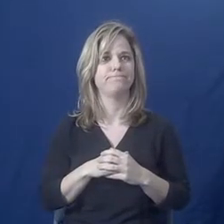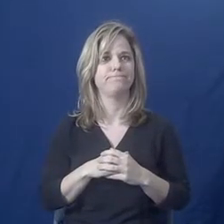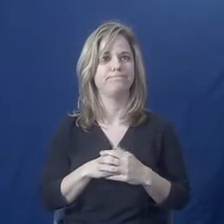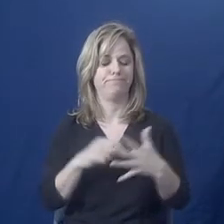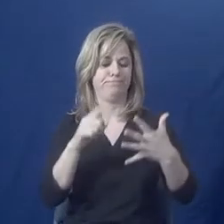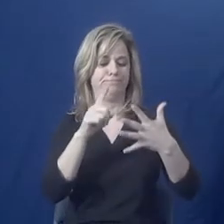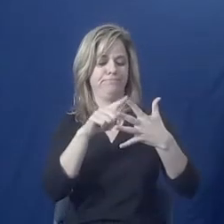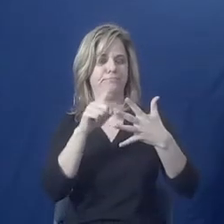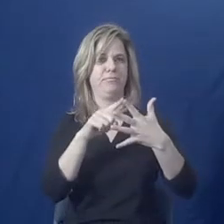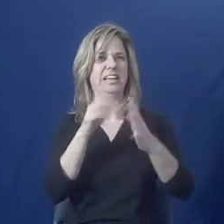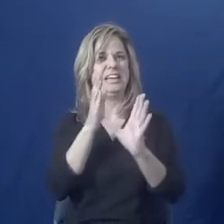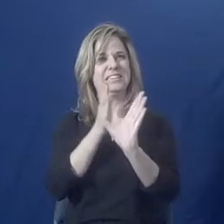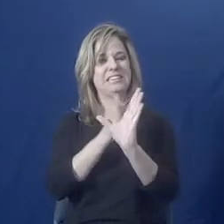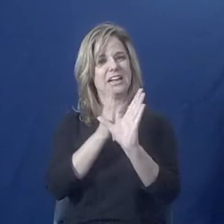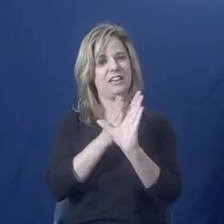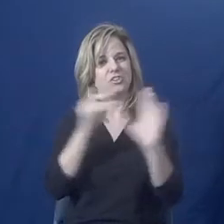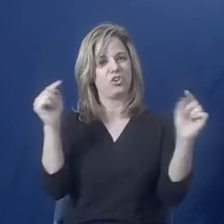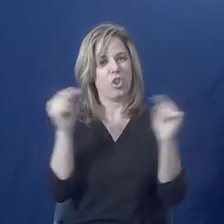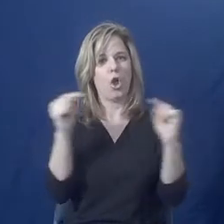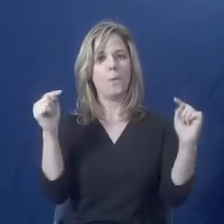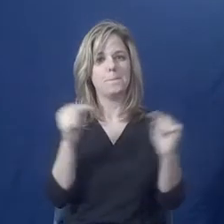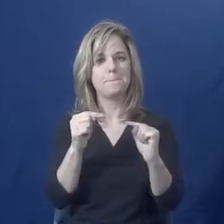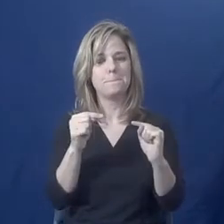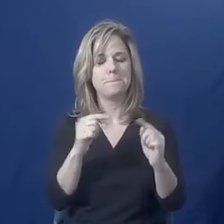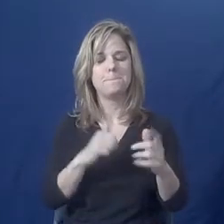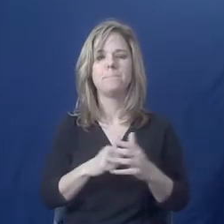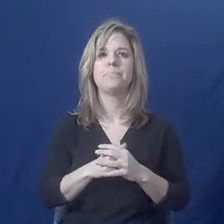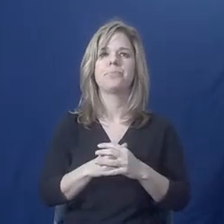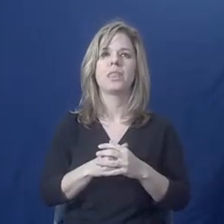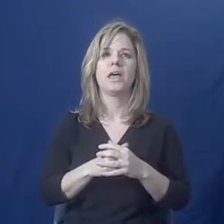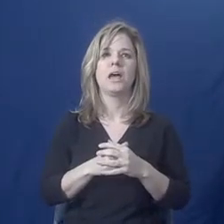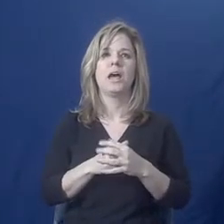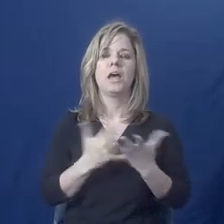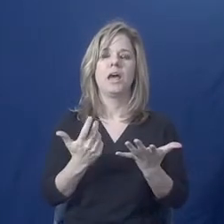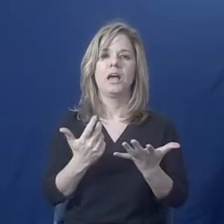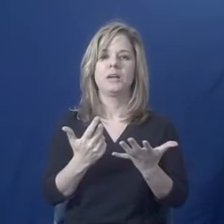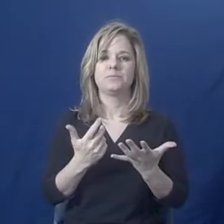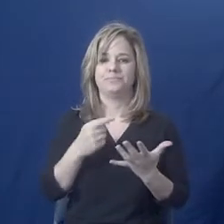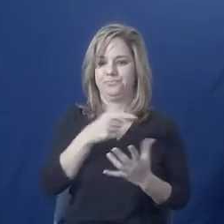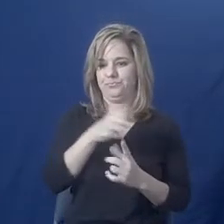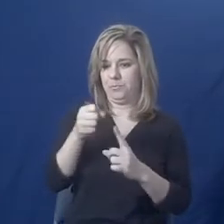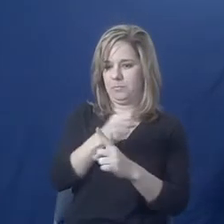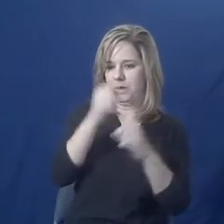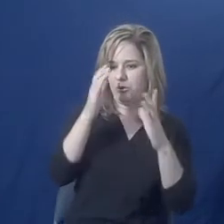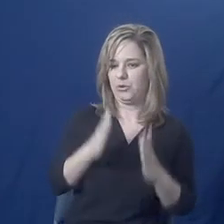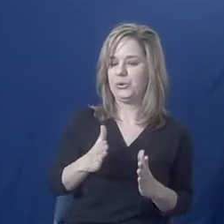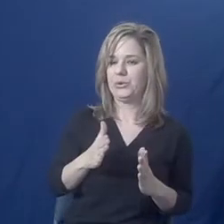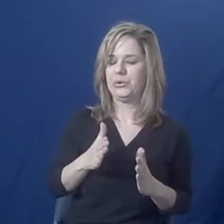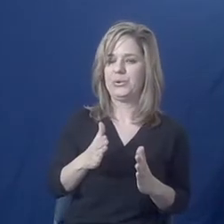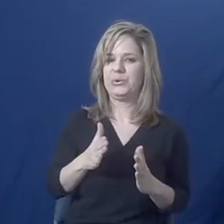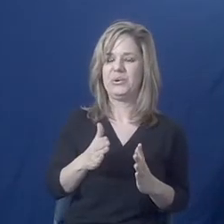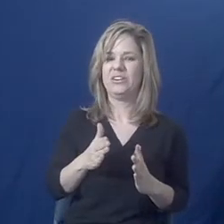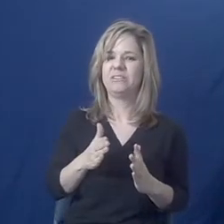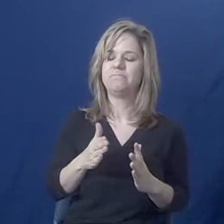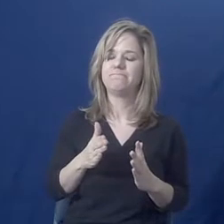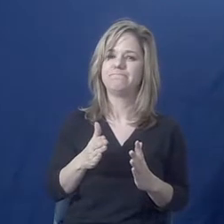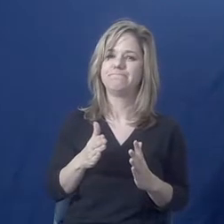Psychological harm. So the person who's doing the battering can